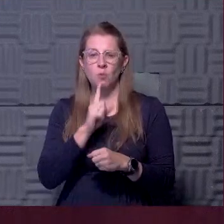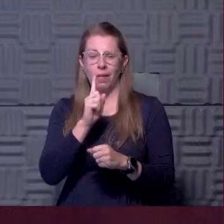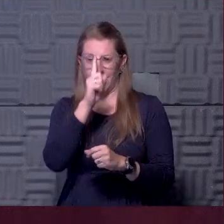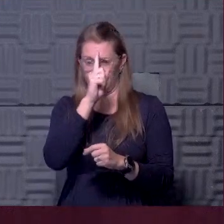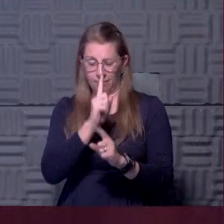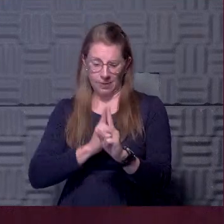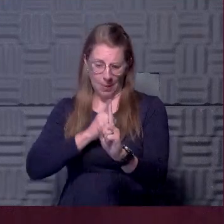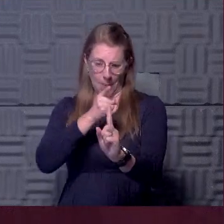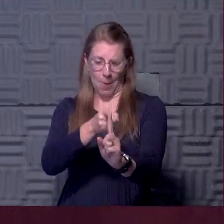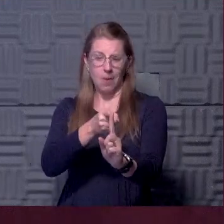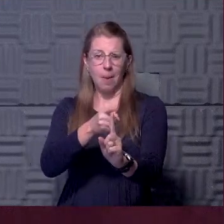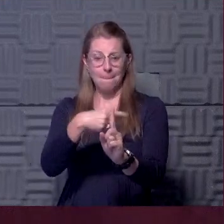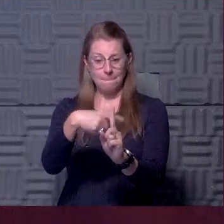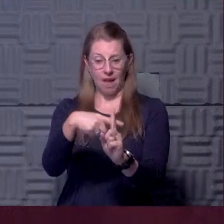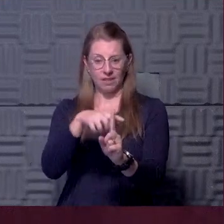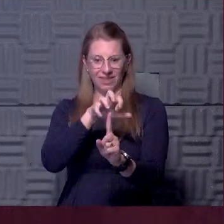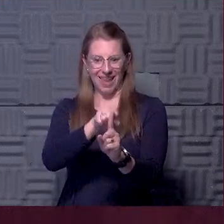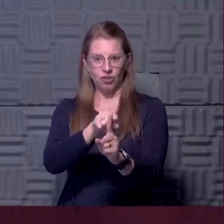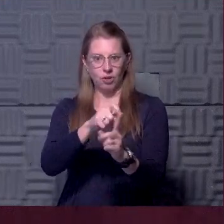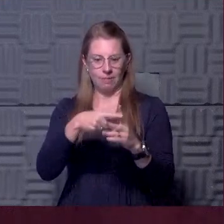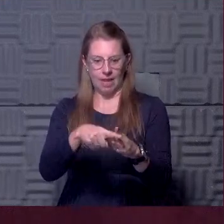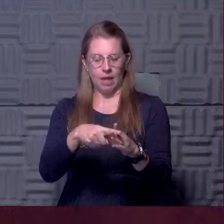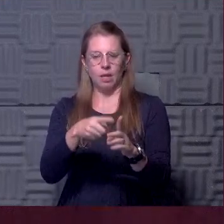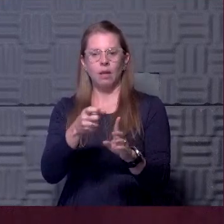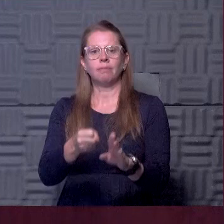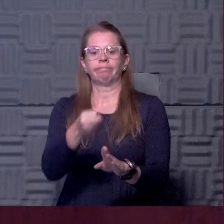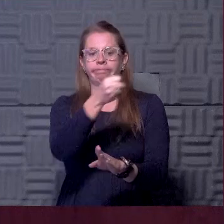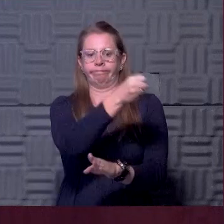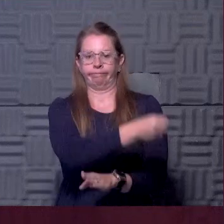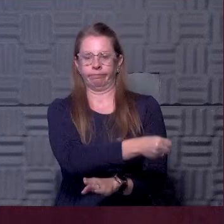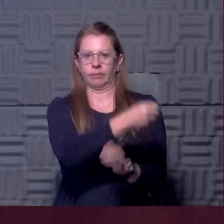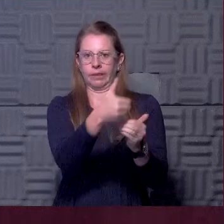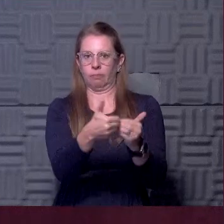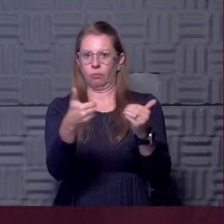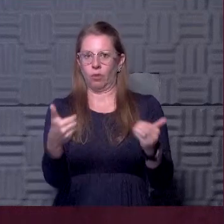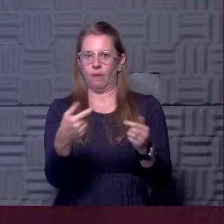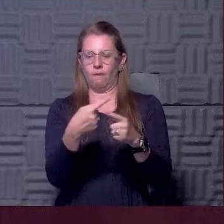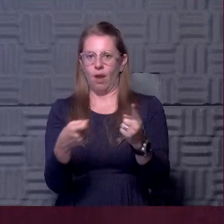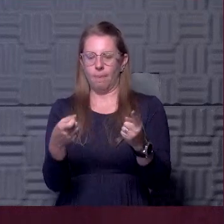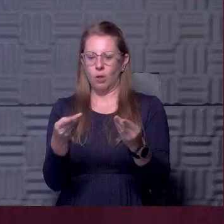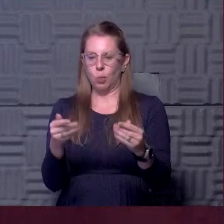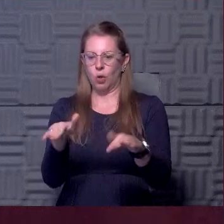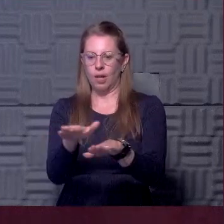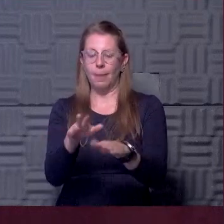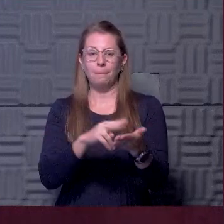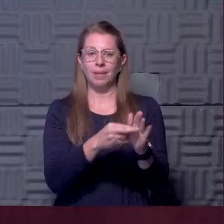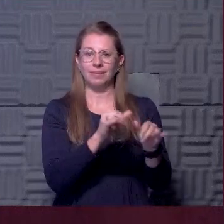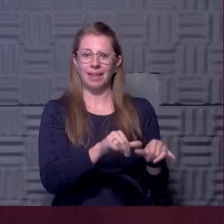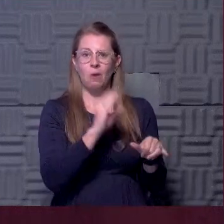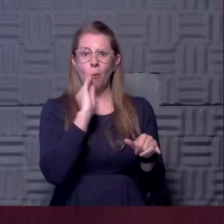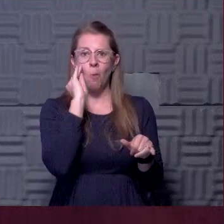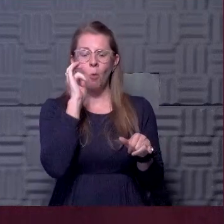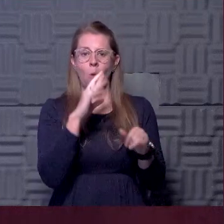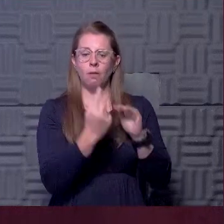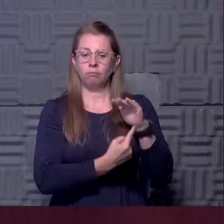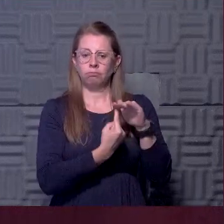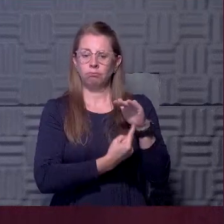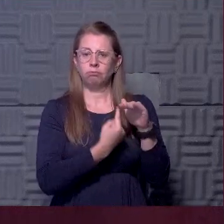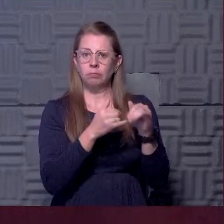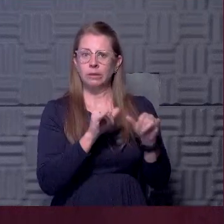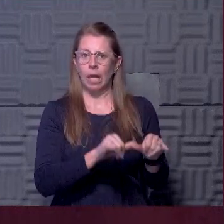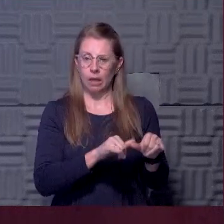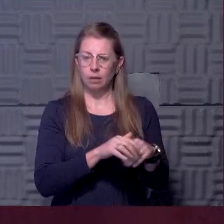we can identify positives from the beginning, remove them from the campus community as best we can, either keeping them at home, keeping them in isolation,